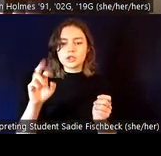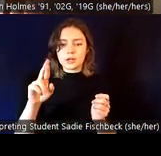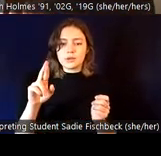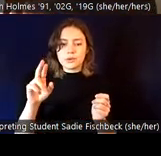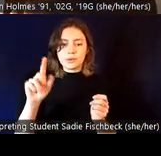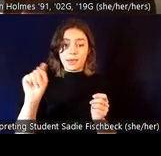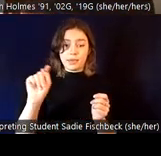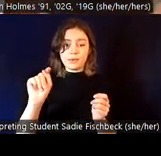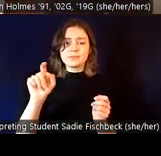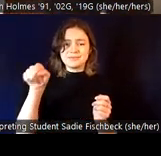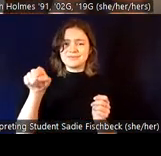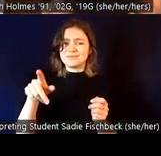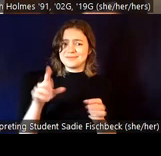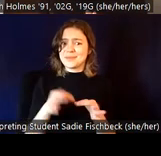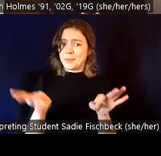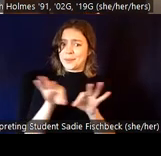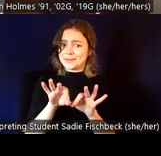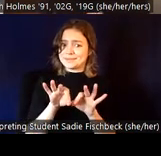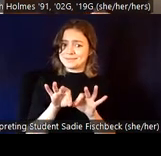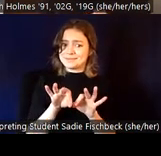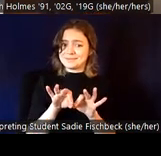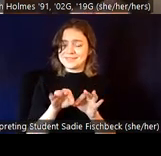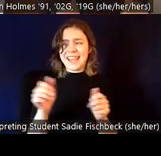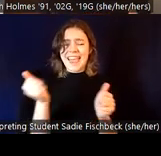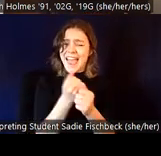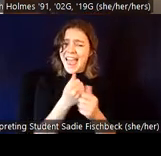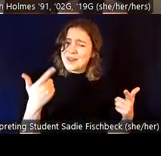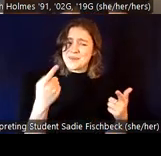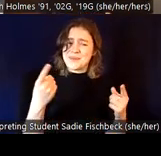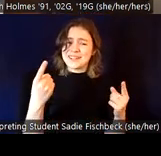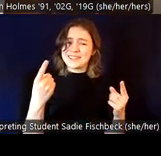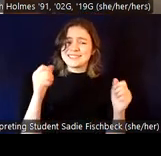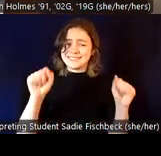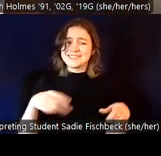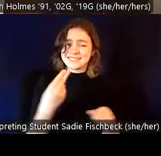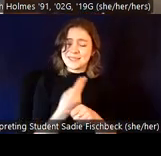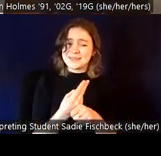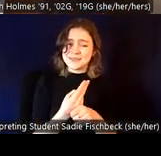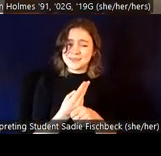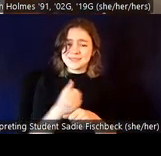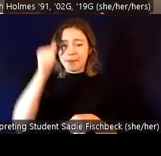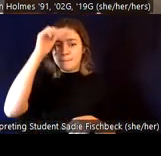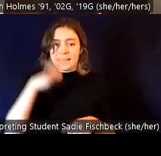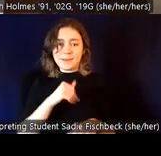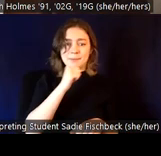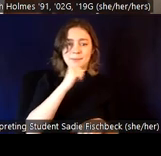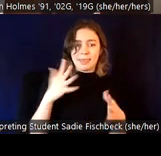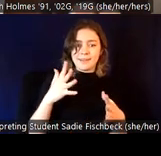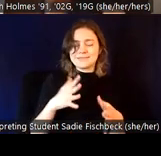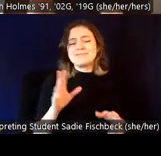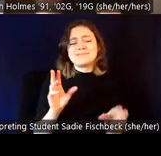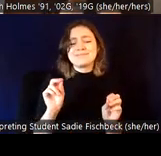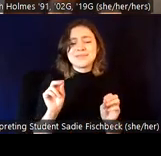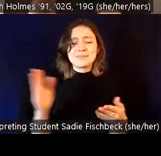have an all gender restroom that anyone of any gender can use. This is important. This is incredibly, uh, a key way that we can